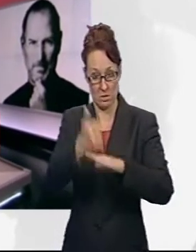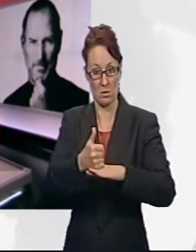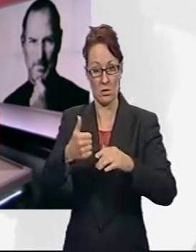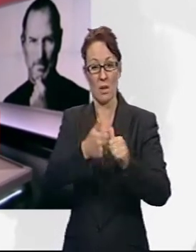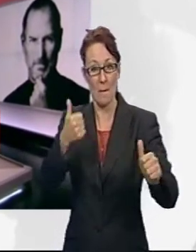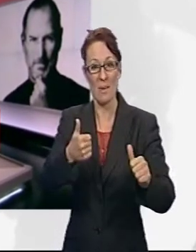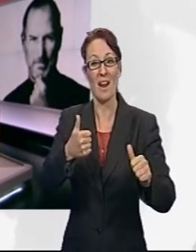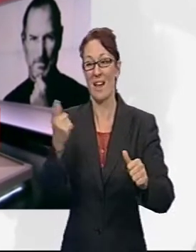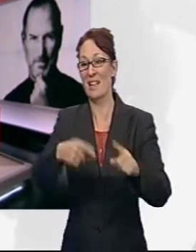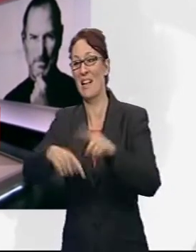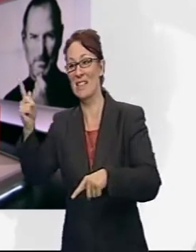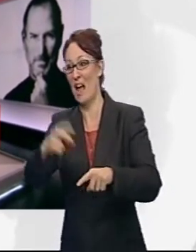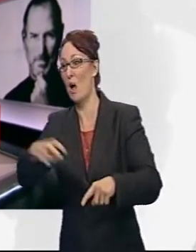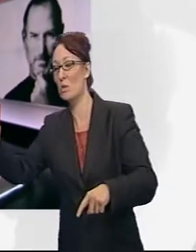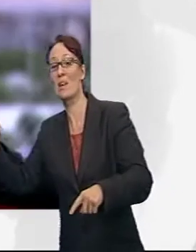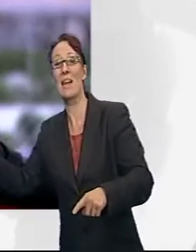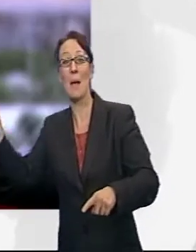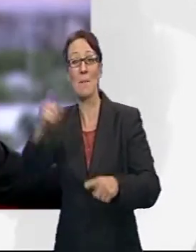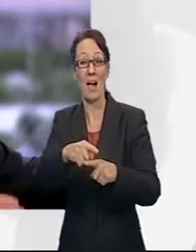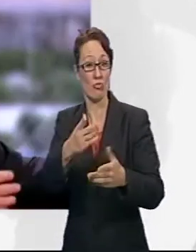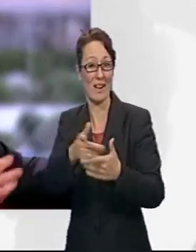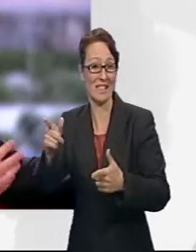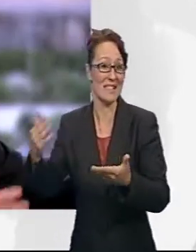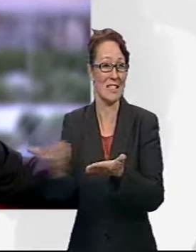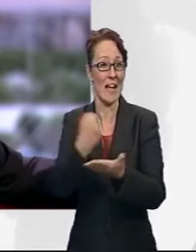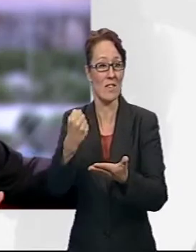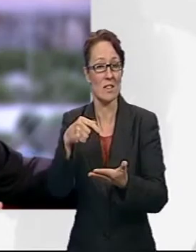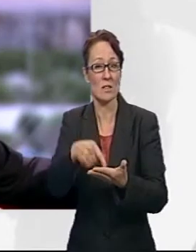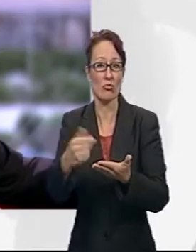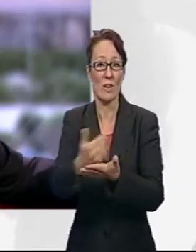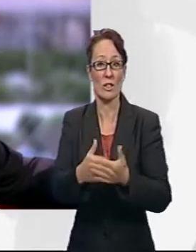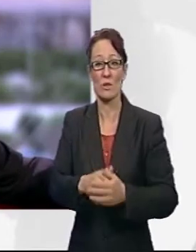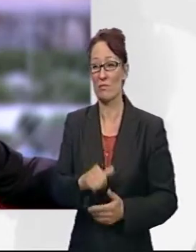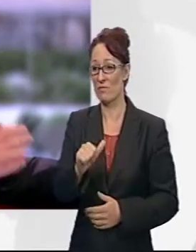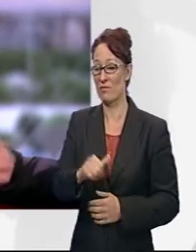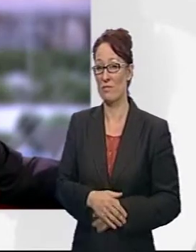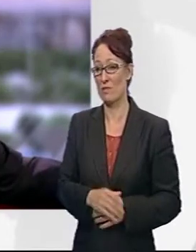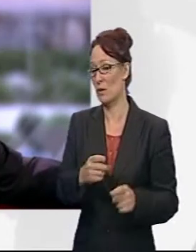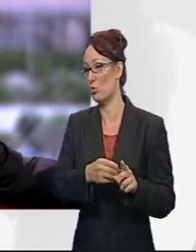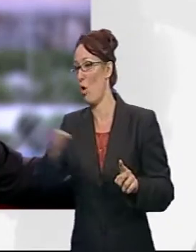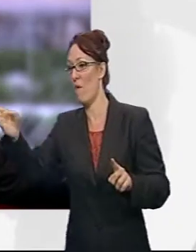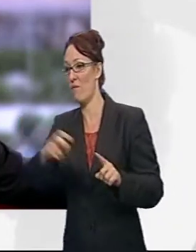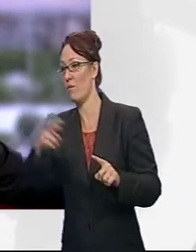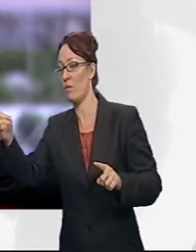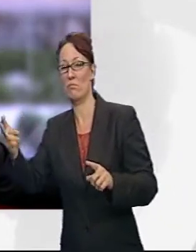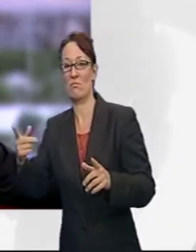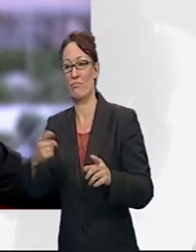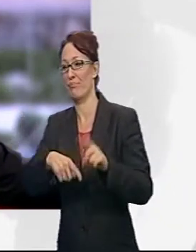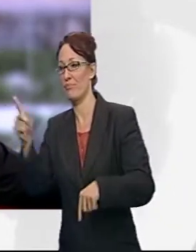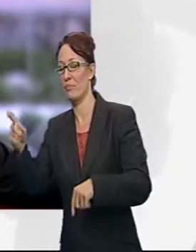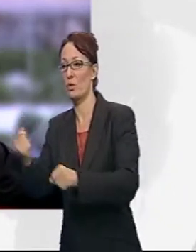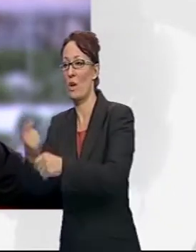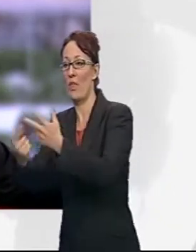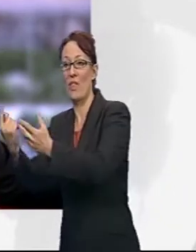the company and he came back and rescued it that's right right right from 1985 to 1997 he was off doing other things and Apple was